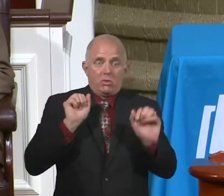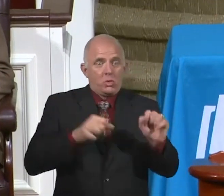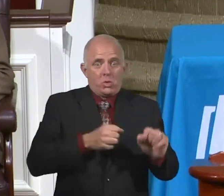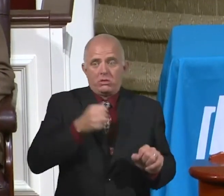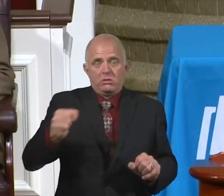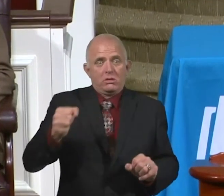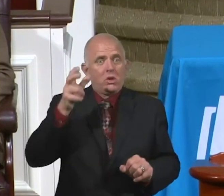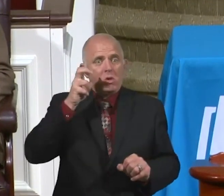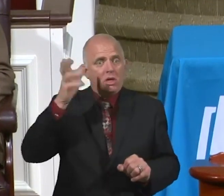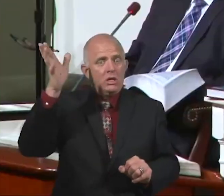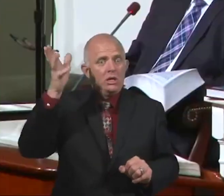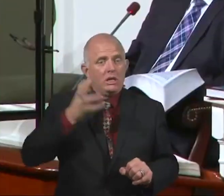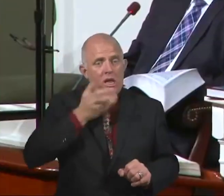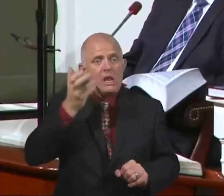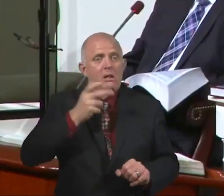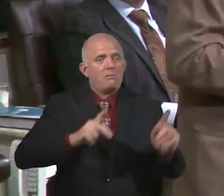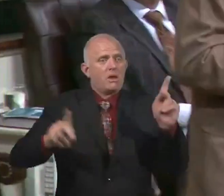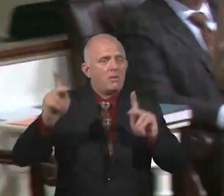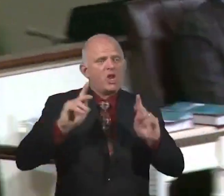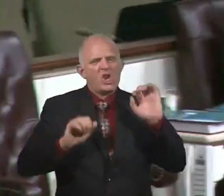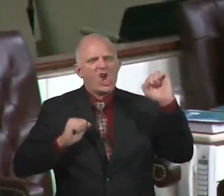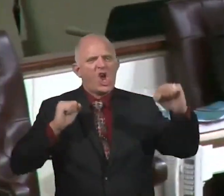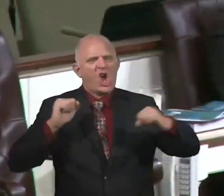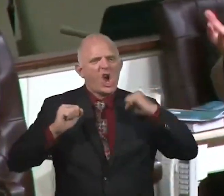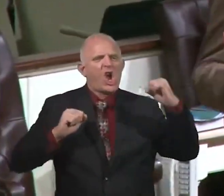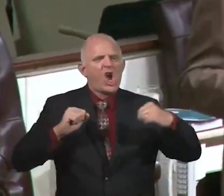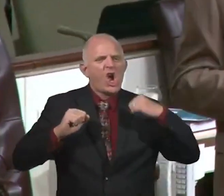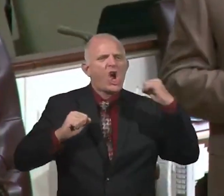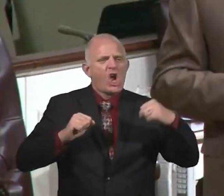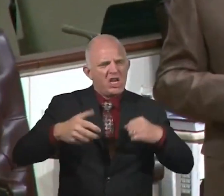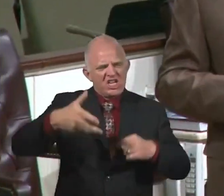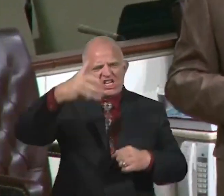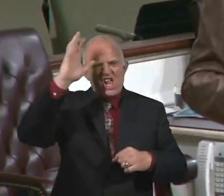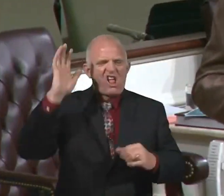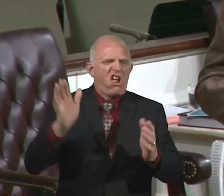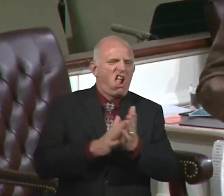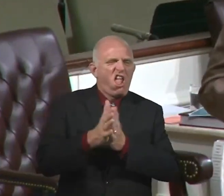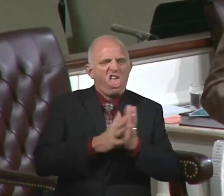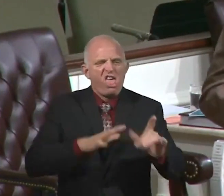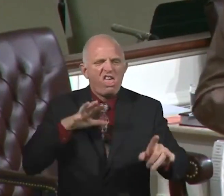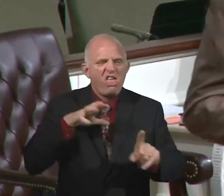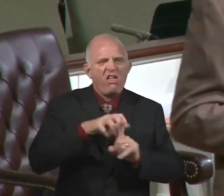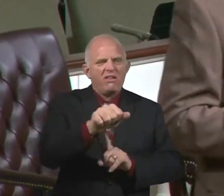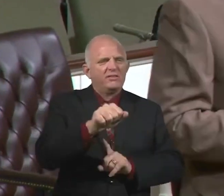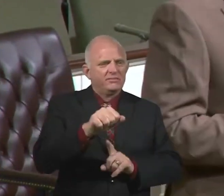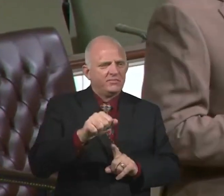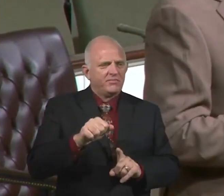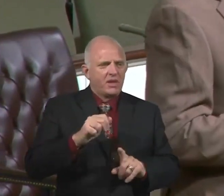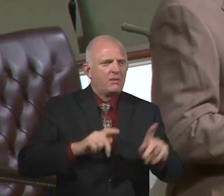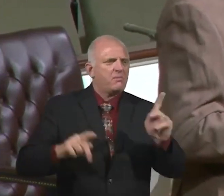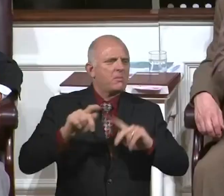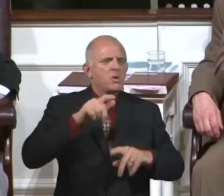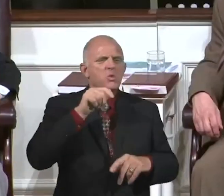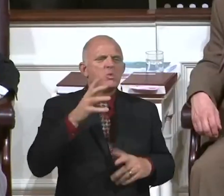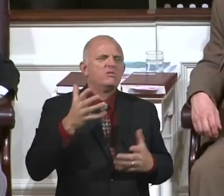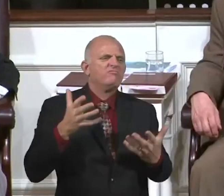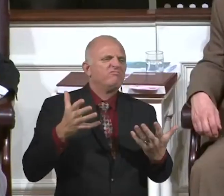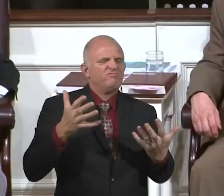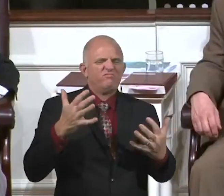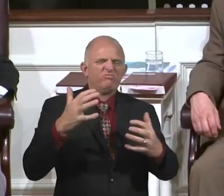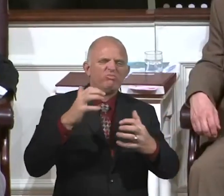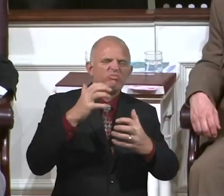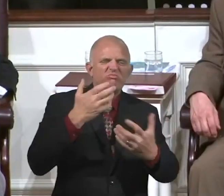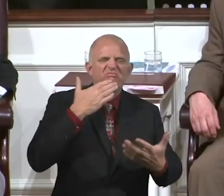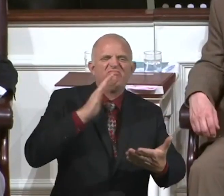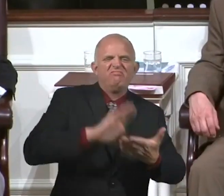making fun and cheering on as the wild beasts would tear people apart who are criminals and things of that nature. And